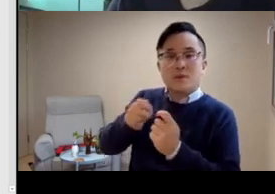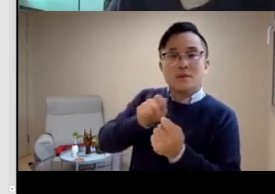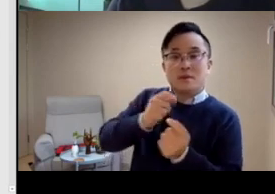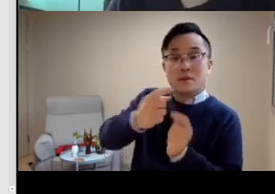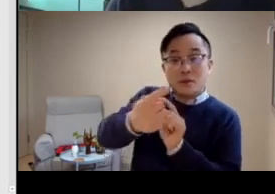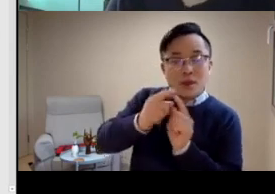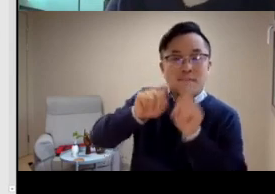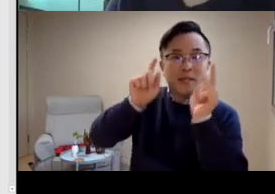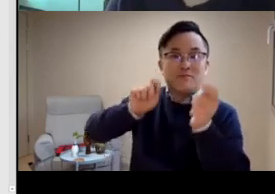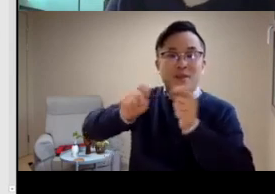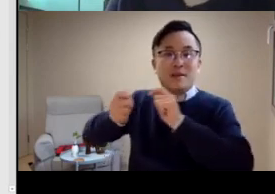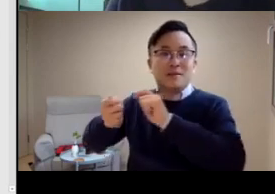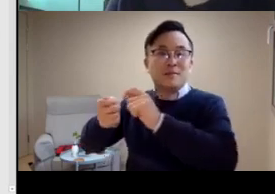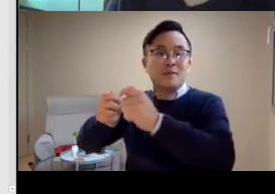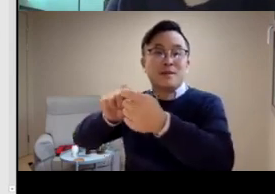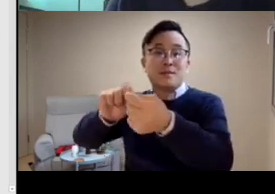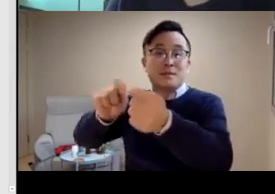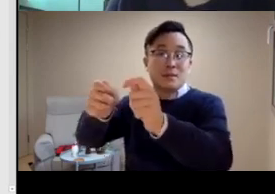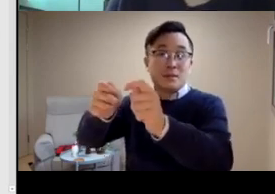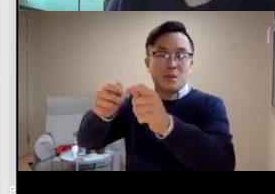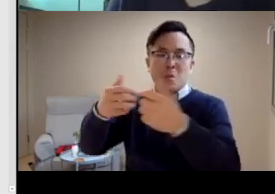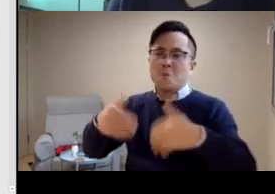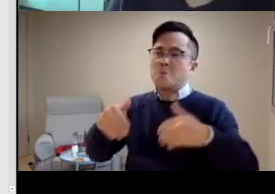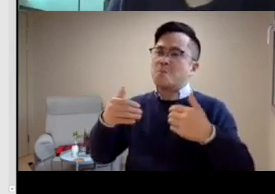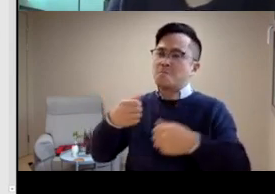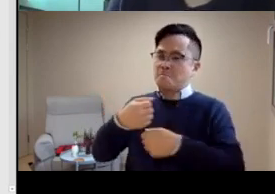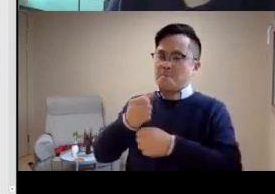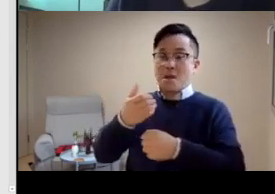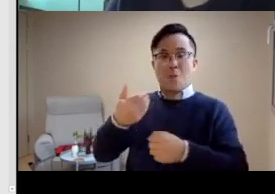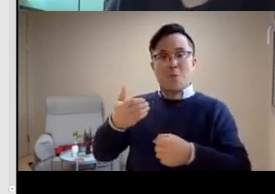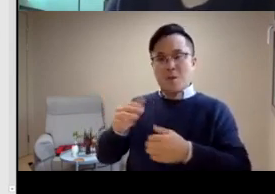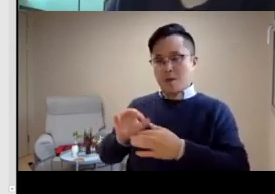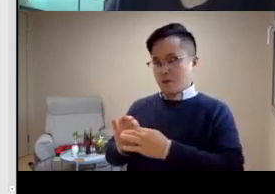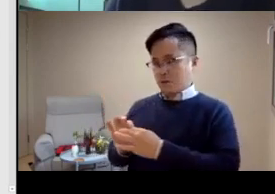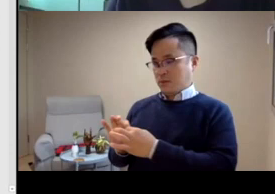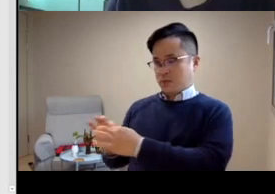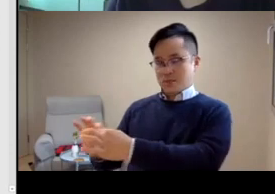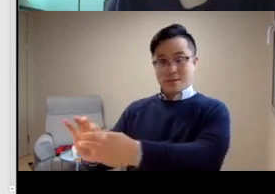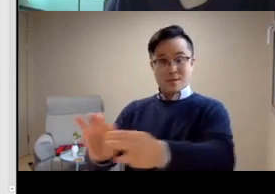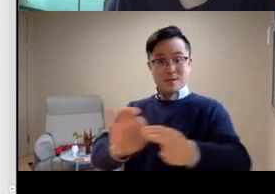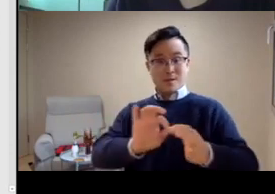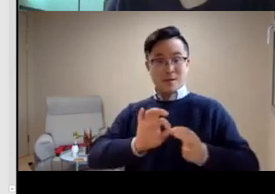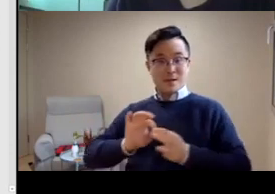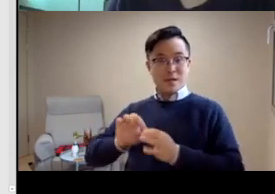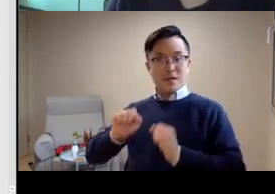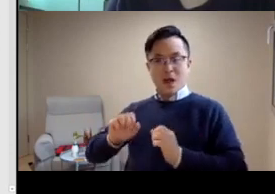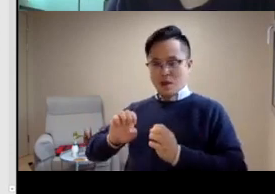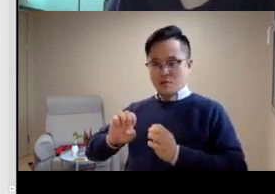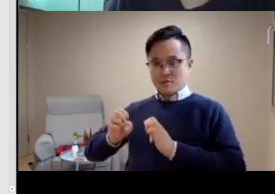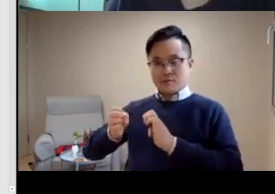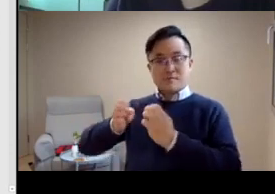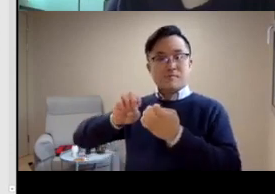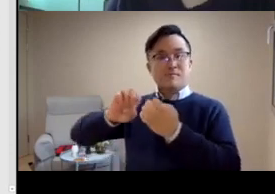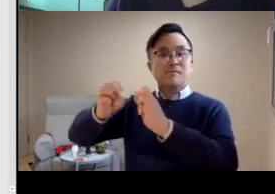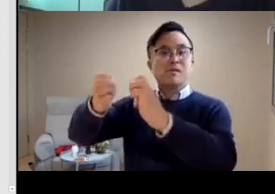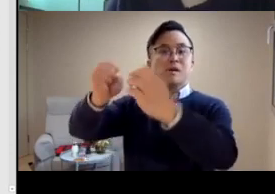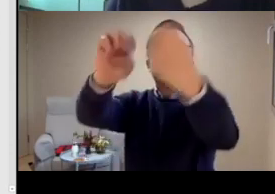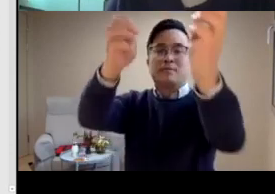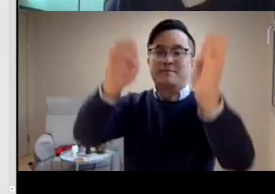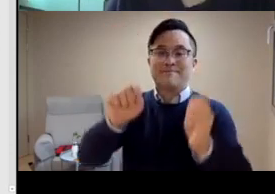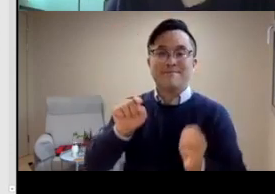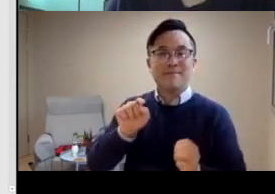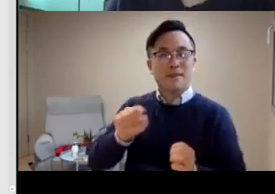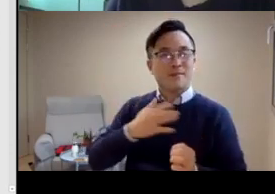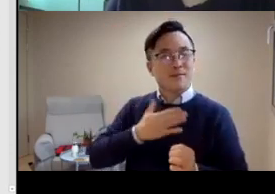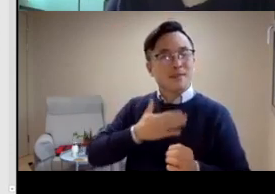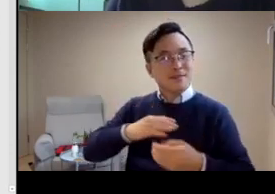community. And each of these relationships contributed a different component, a different element to